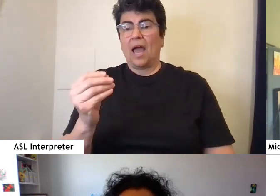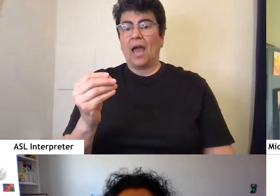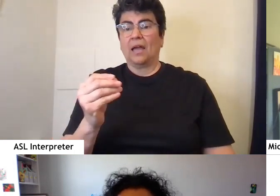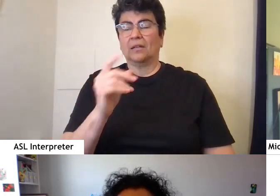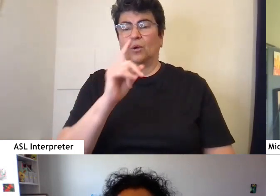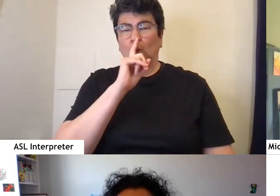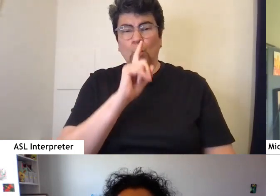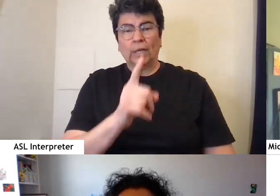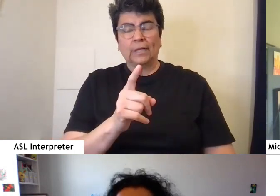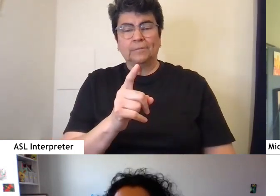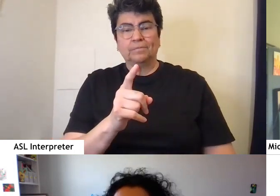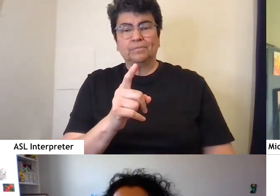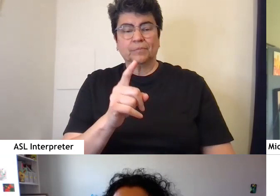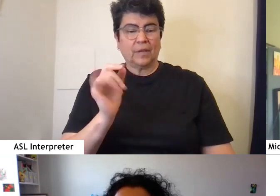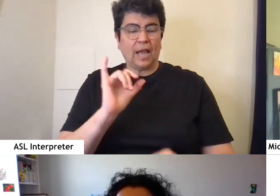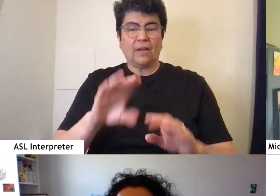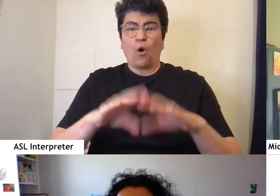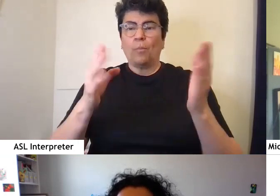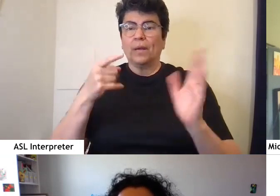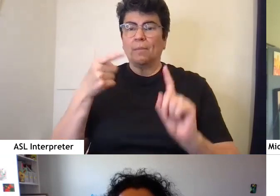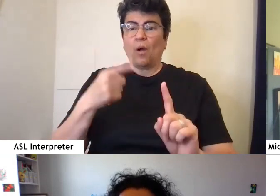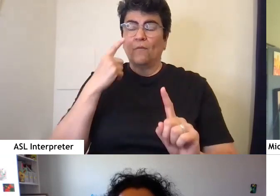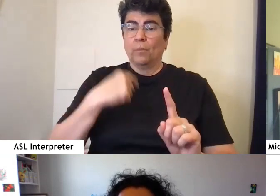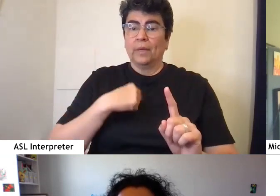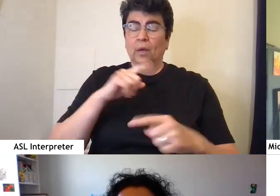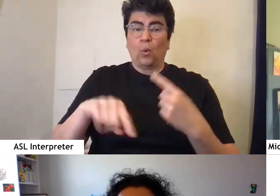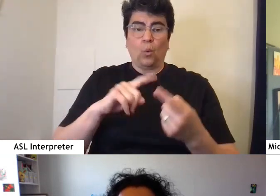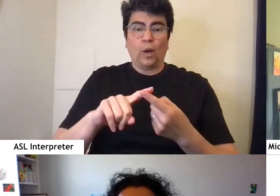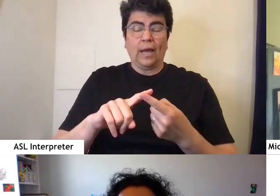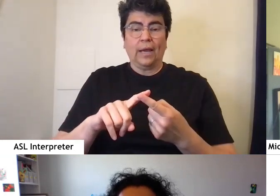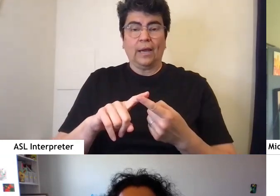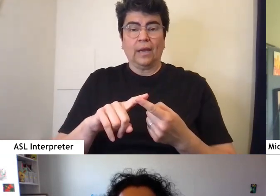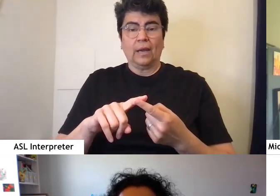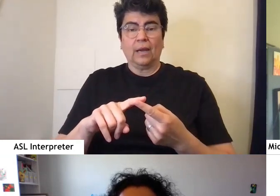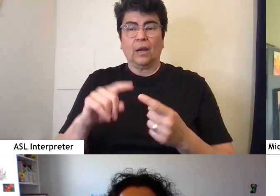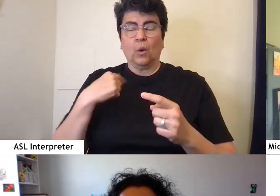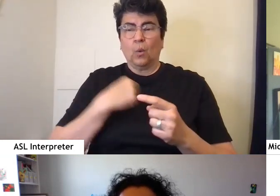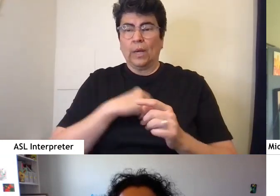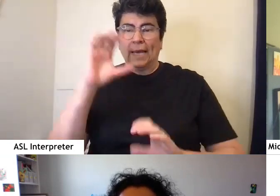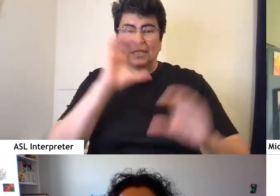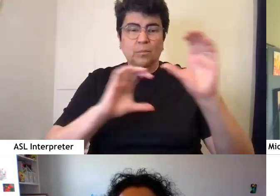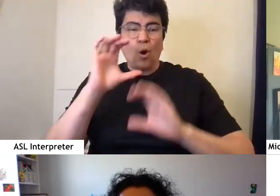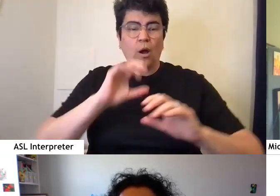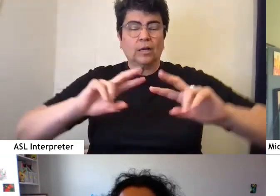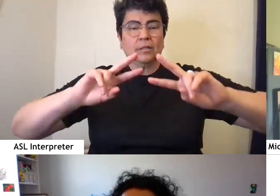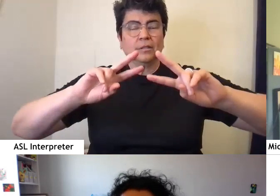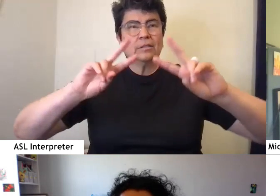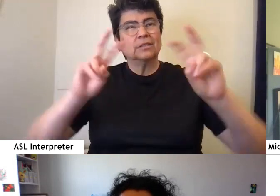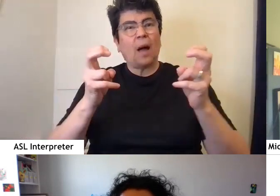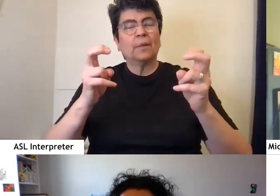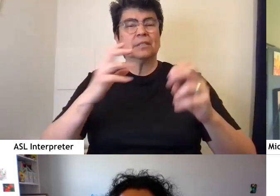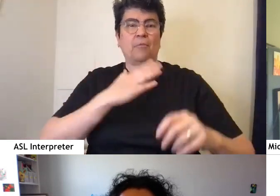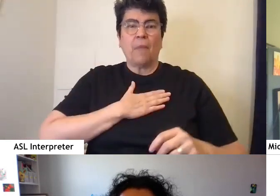real kind of opening point for me when it came to exploring topics of my